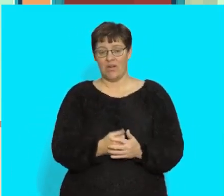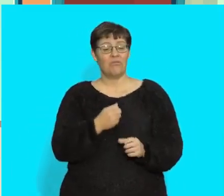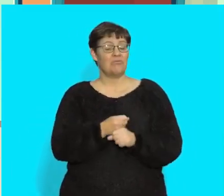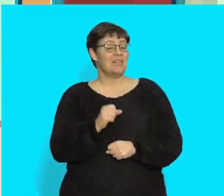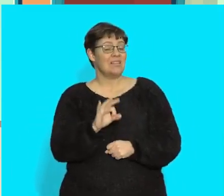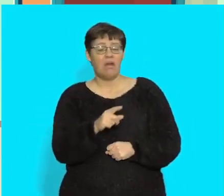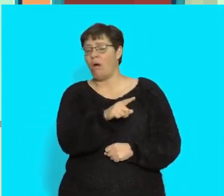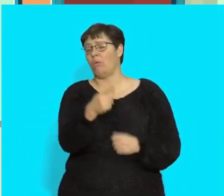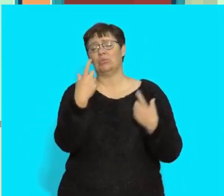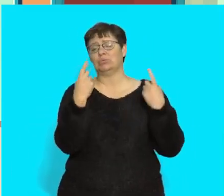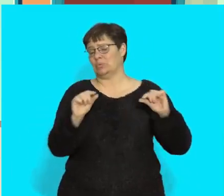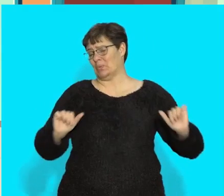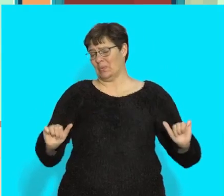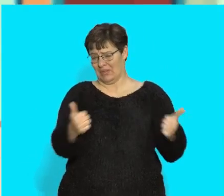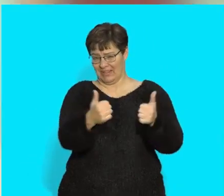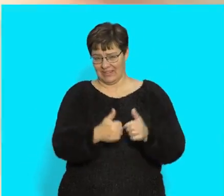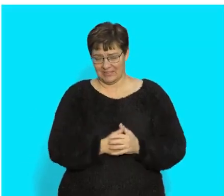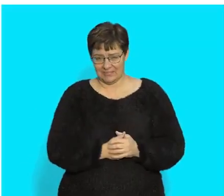you did that very well.